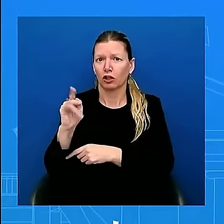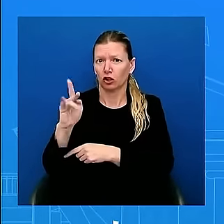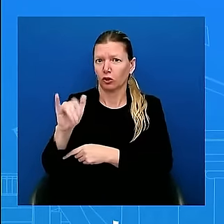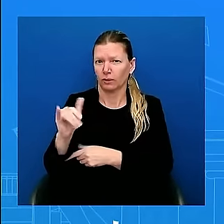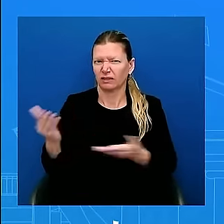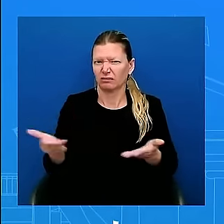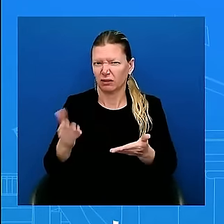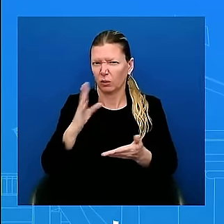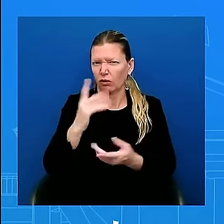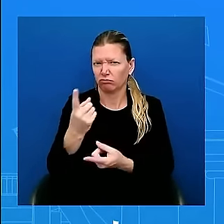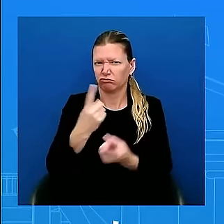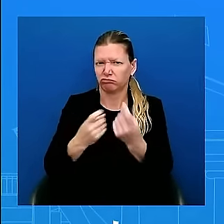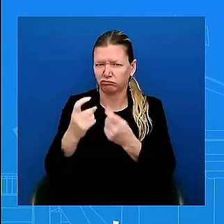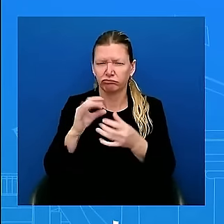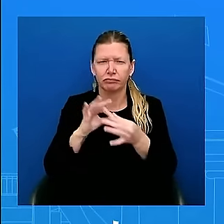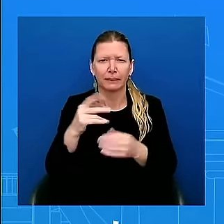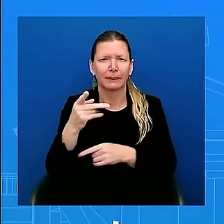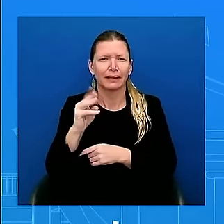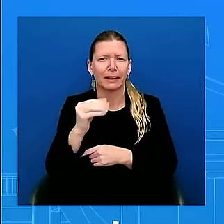questions on the Middle East.